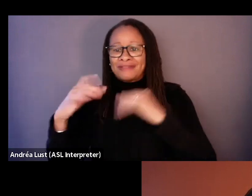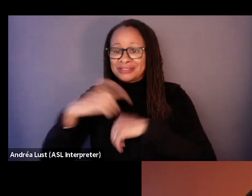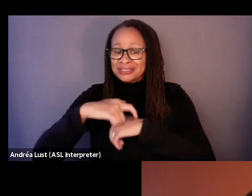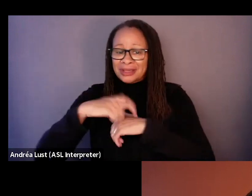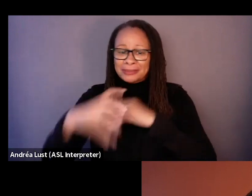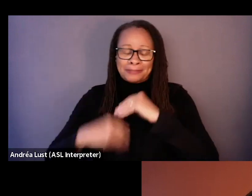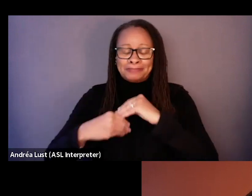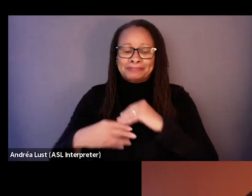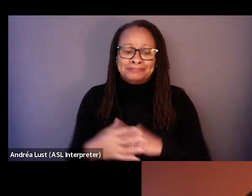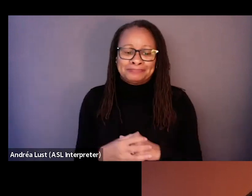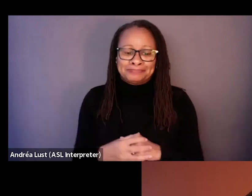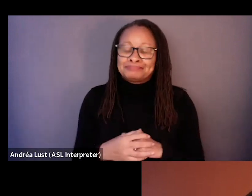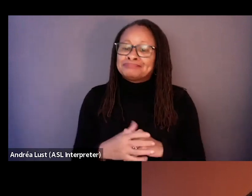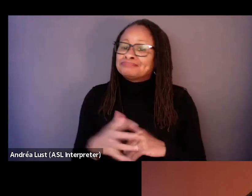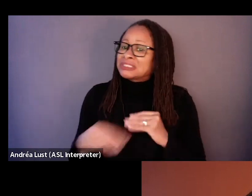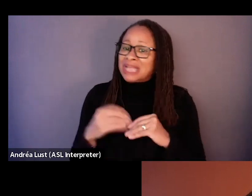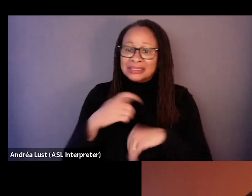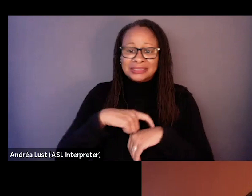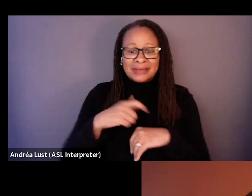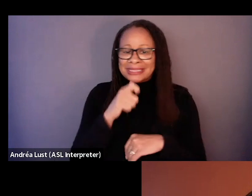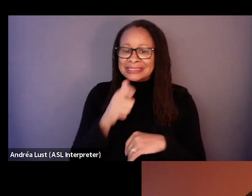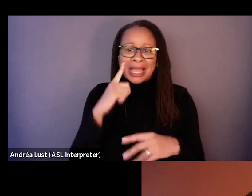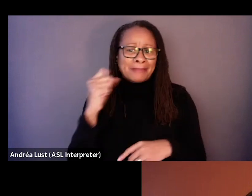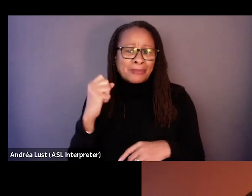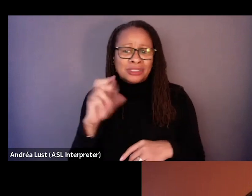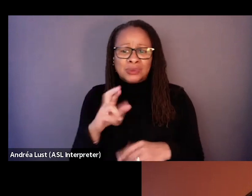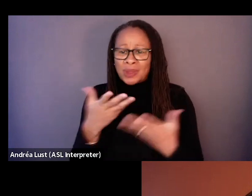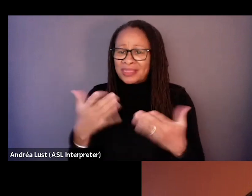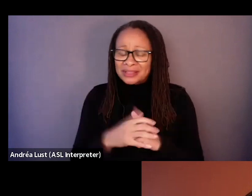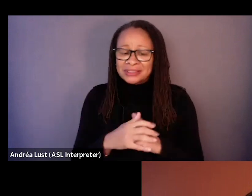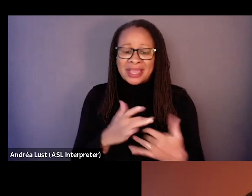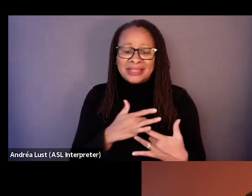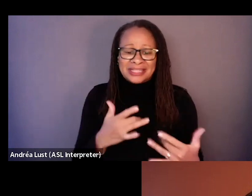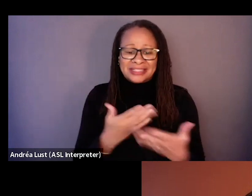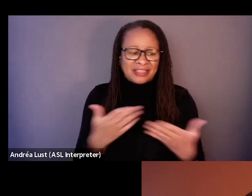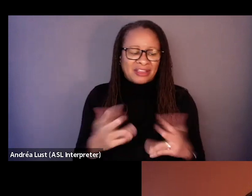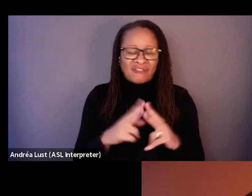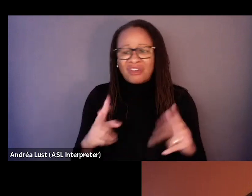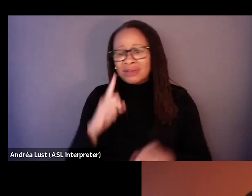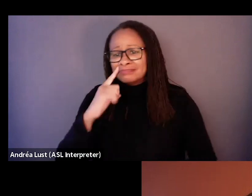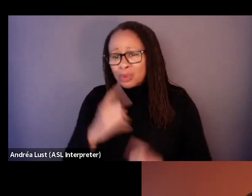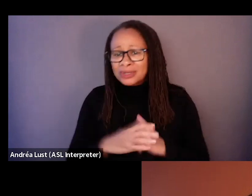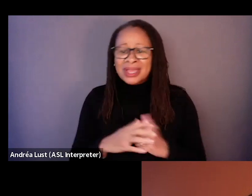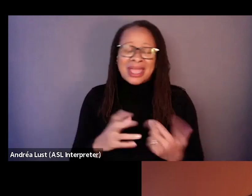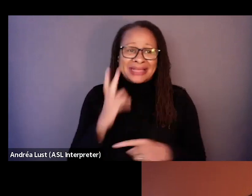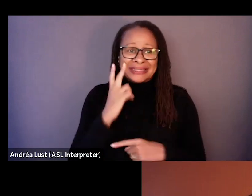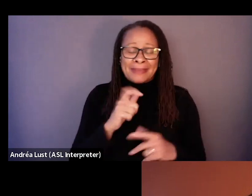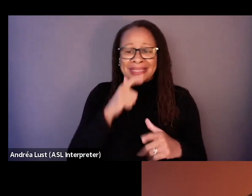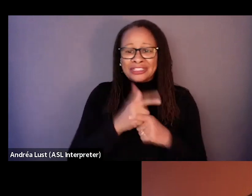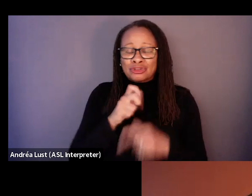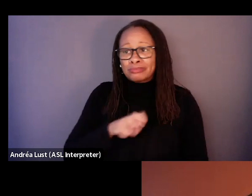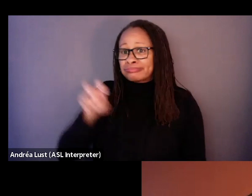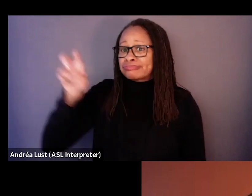just not a layer of time. It's like not even memories, or usually the things I shoot are very banal. would shoot my sister go up the stairs. I have like